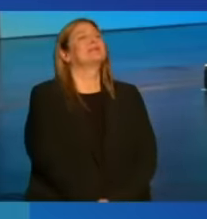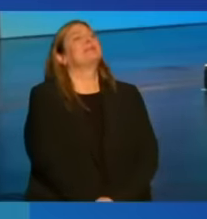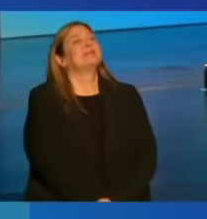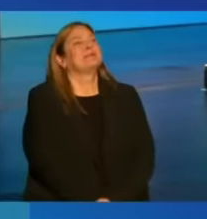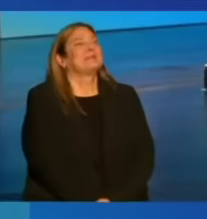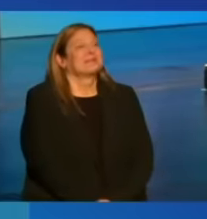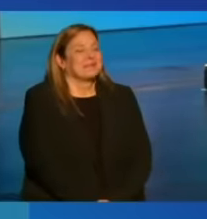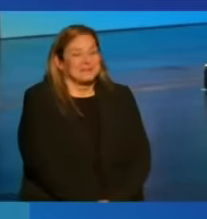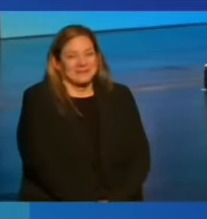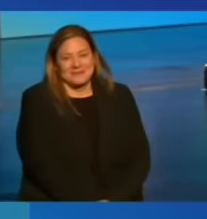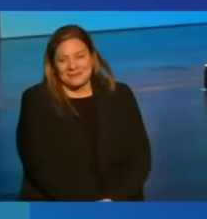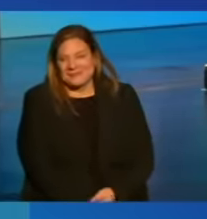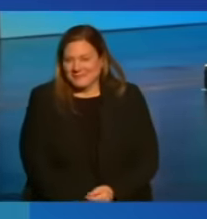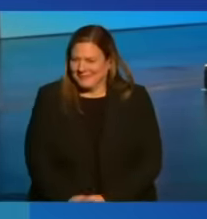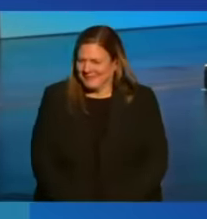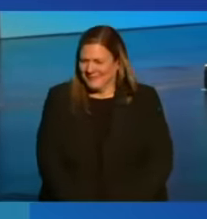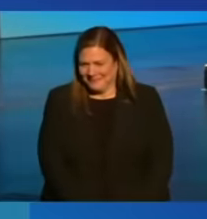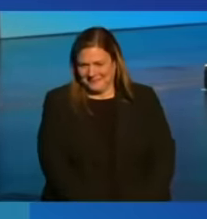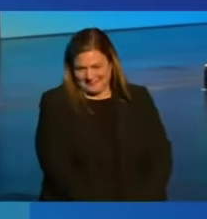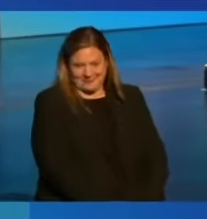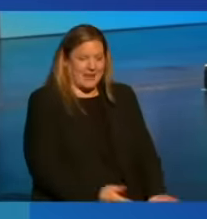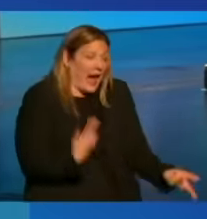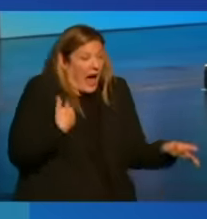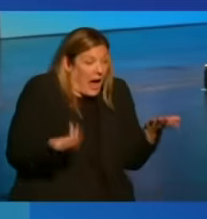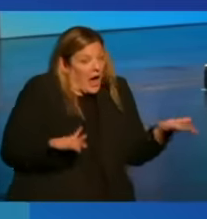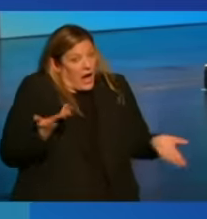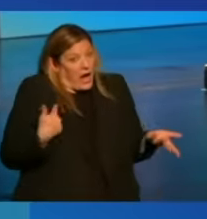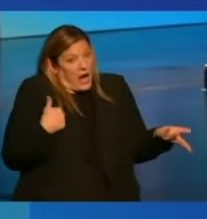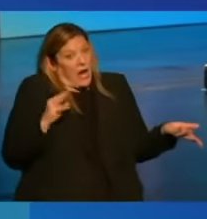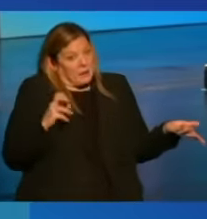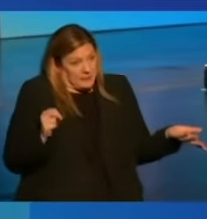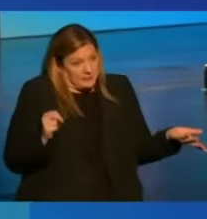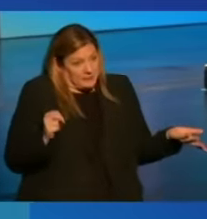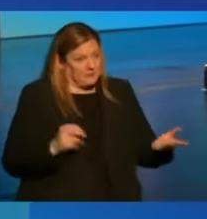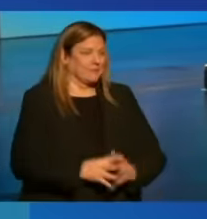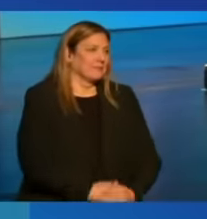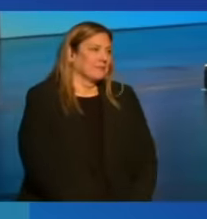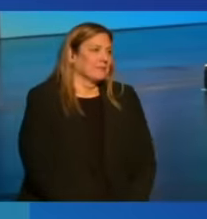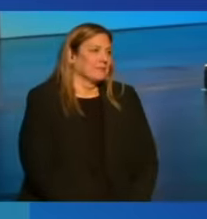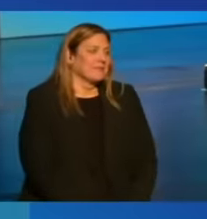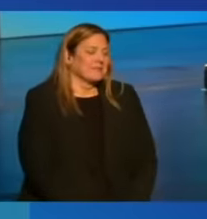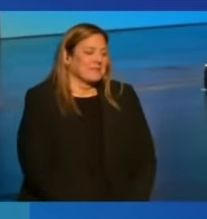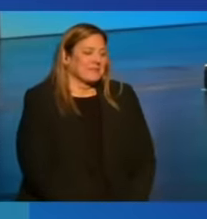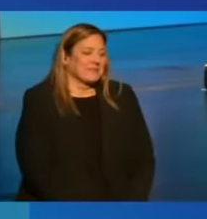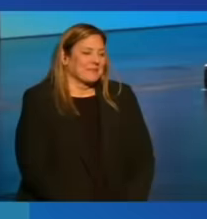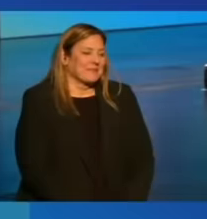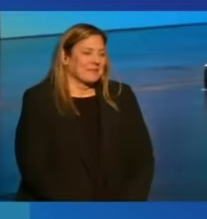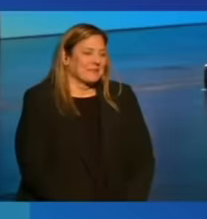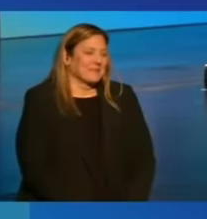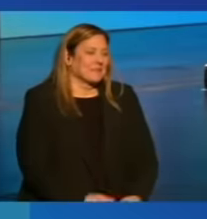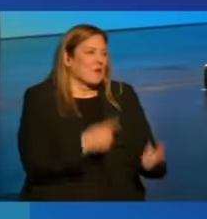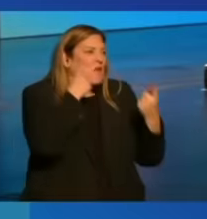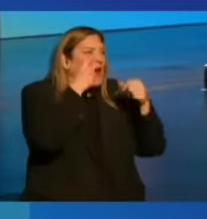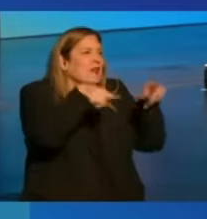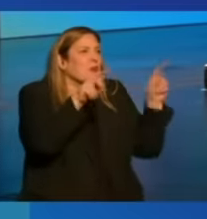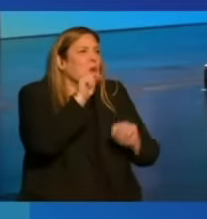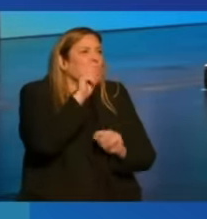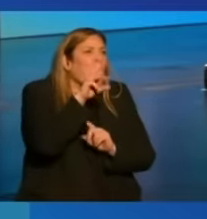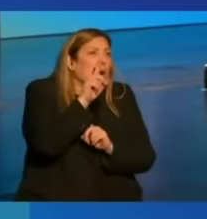I mean, for any Nordics out there,